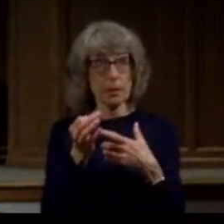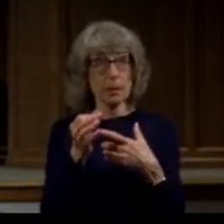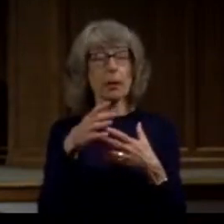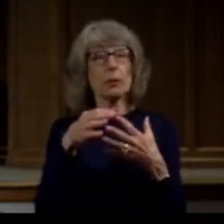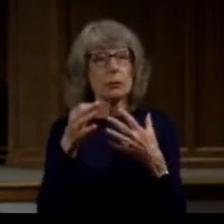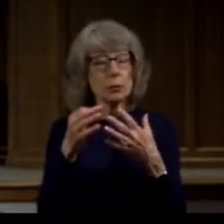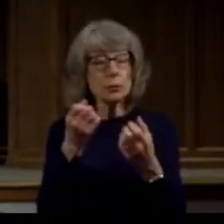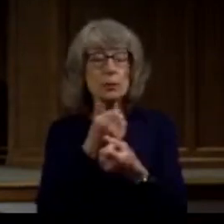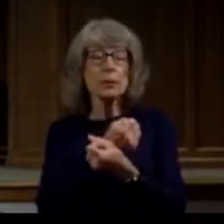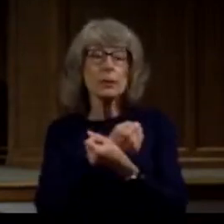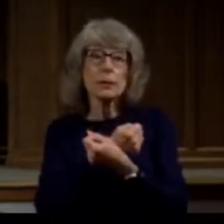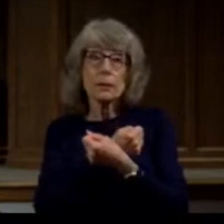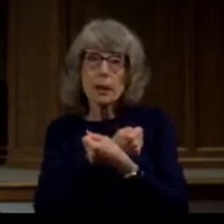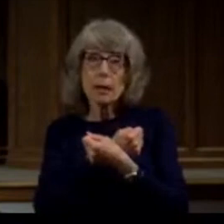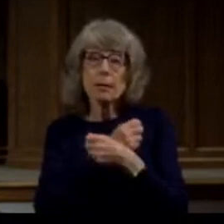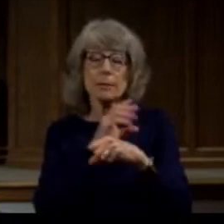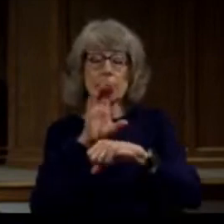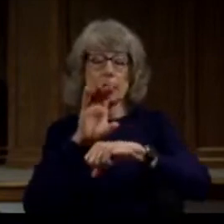the church